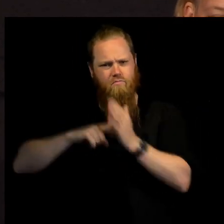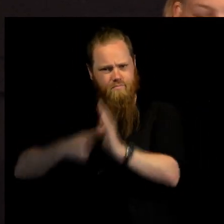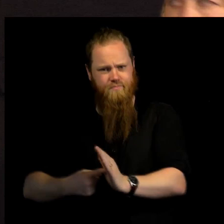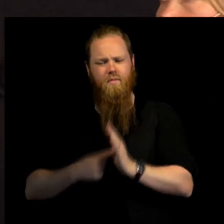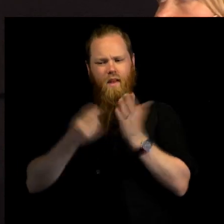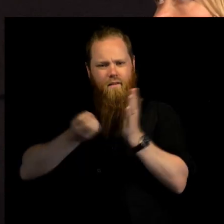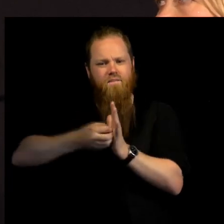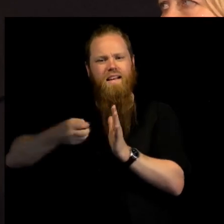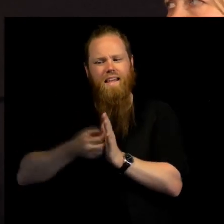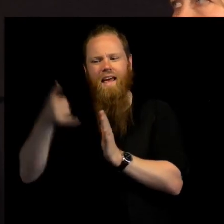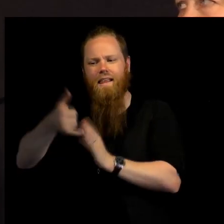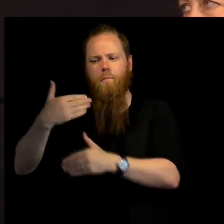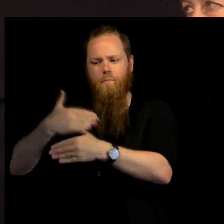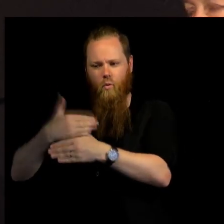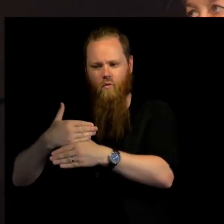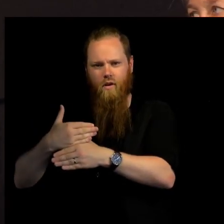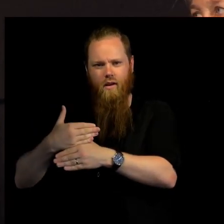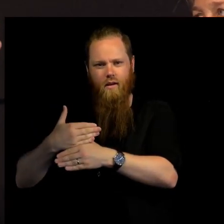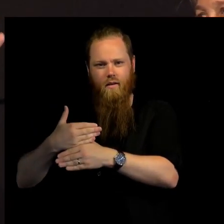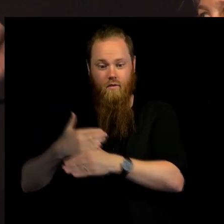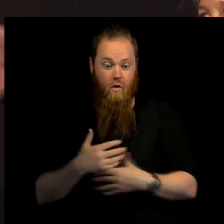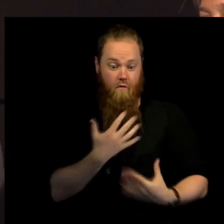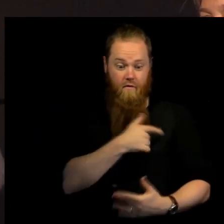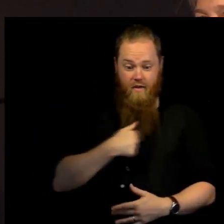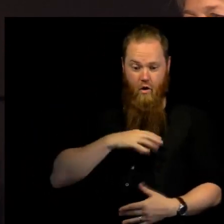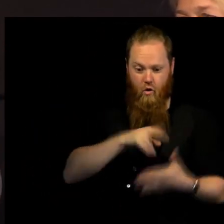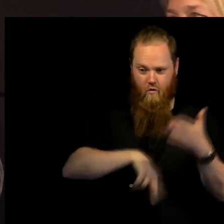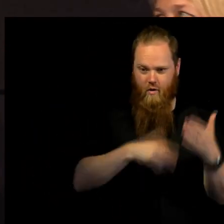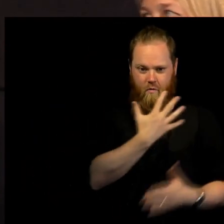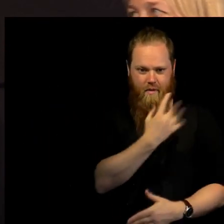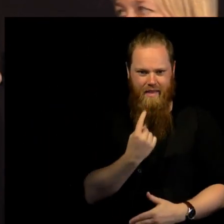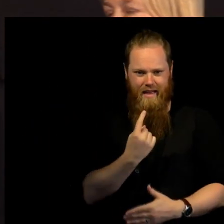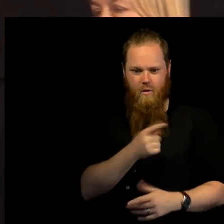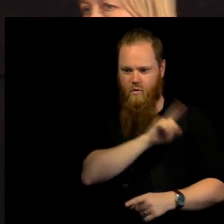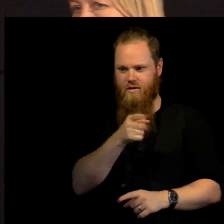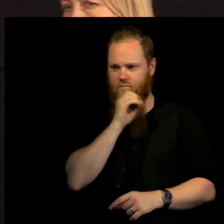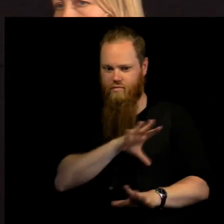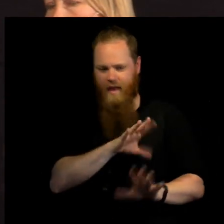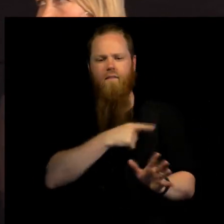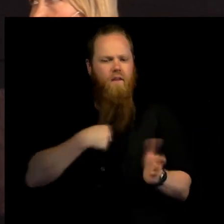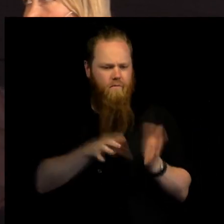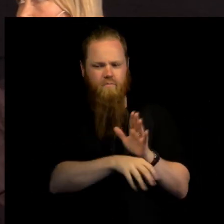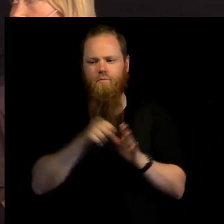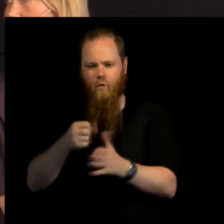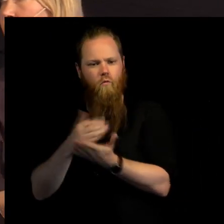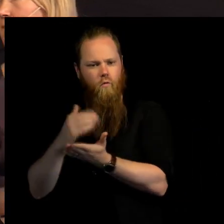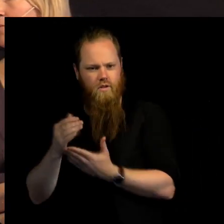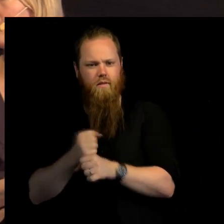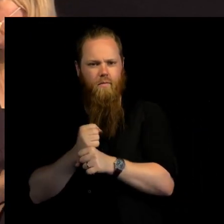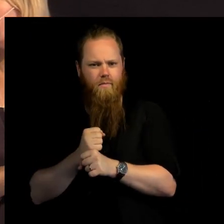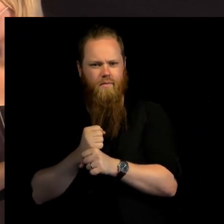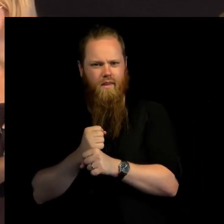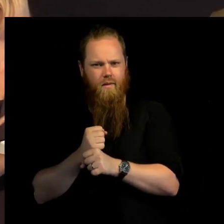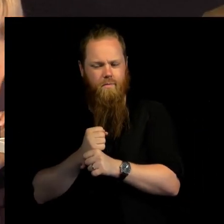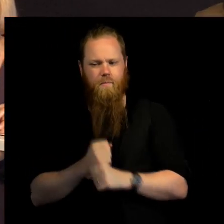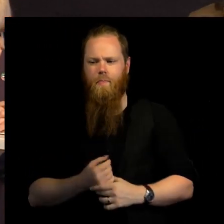behaviors. So it's not like we just leave the convention from 1951. There are different ways of doing it, and as some of you may know, there was a global compact